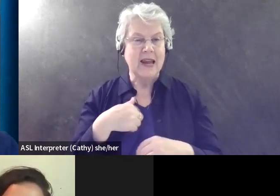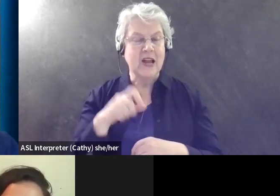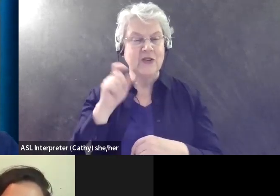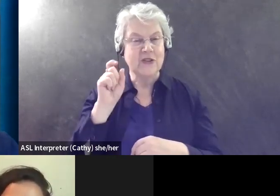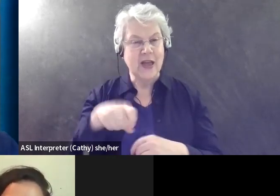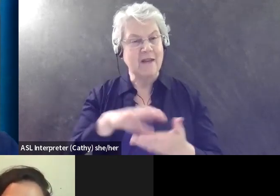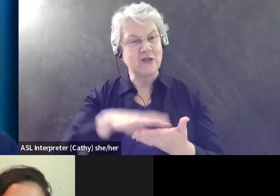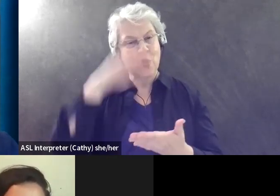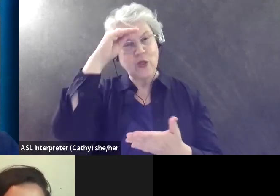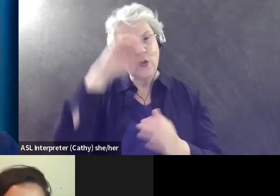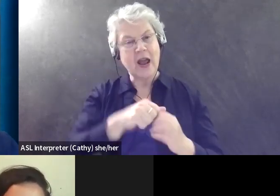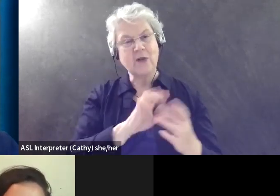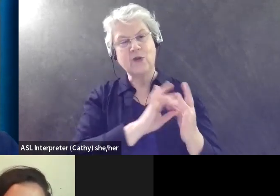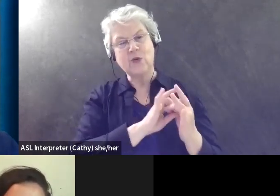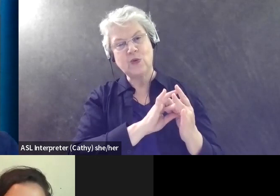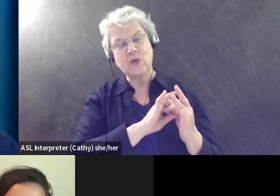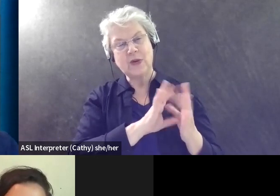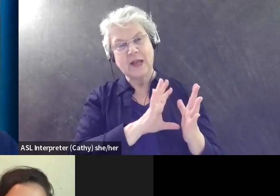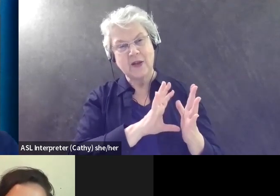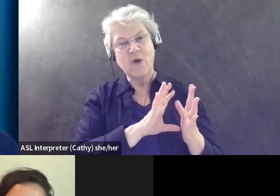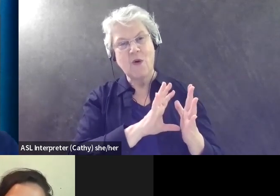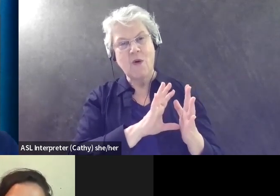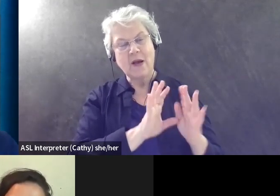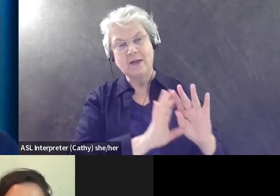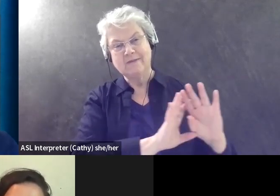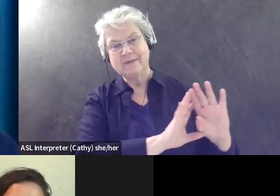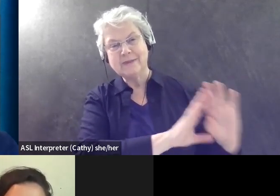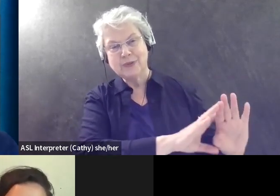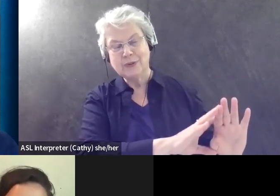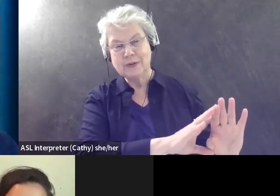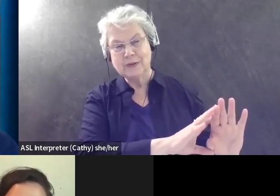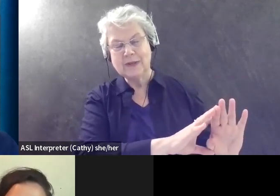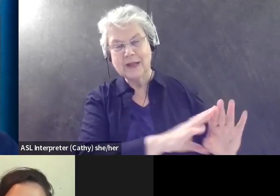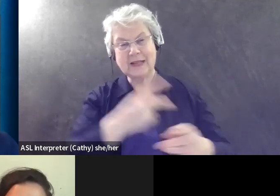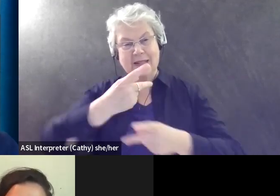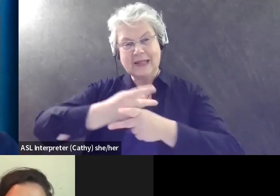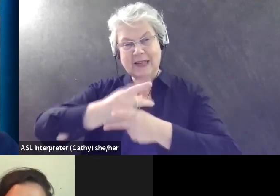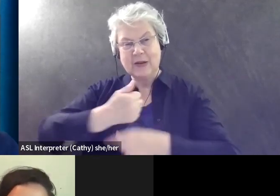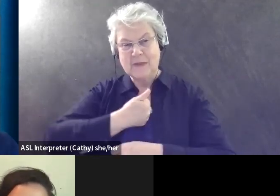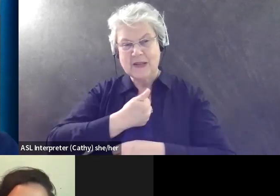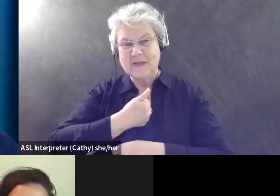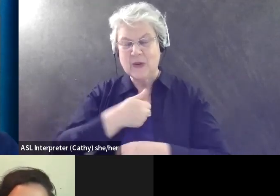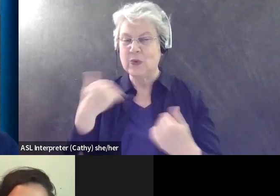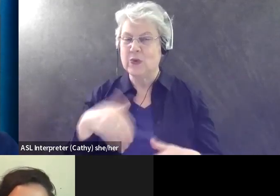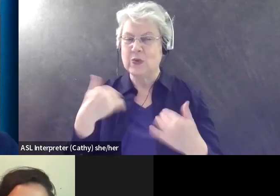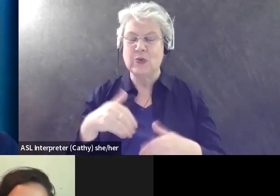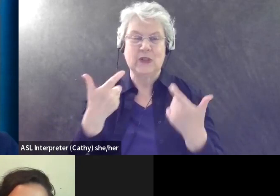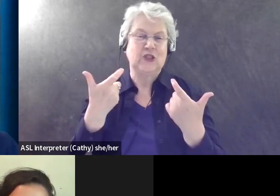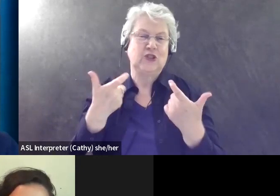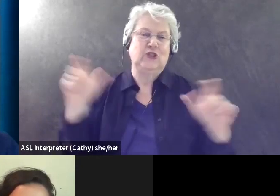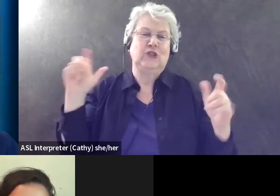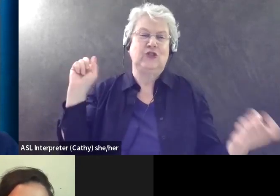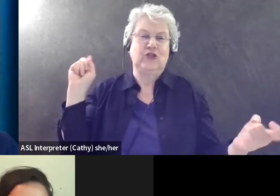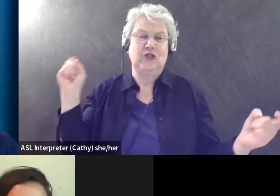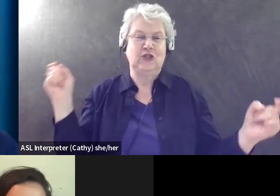to let go of having control of some things. And that's a massive shift